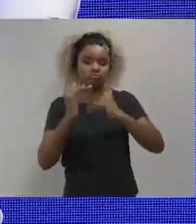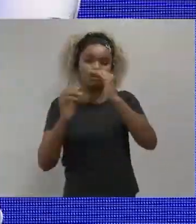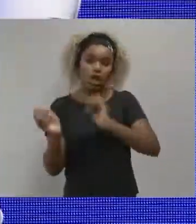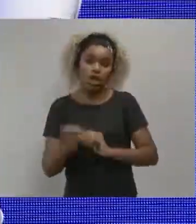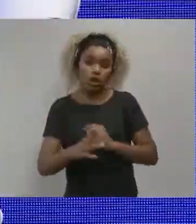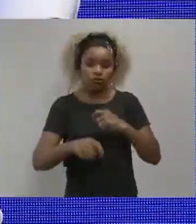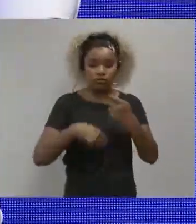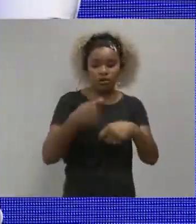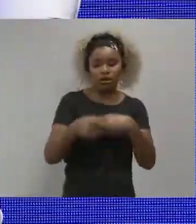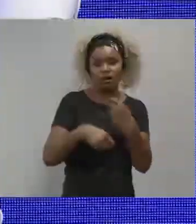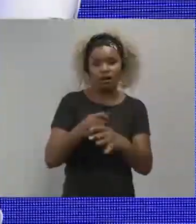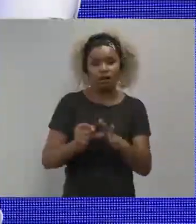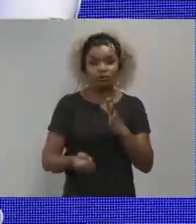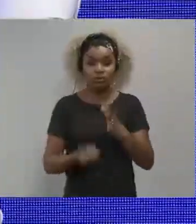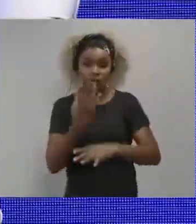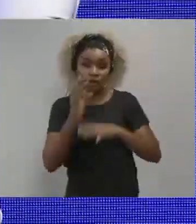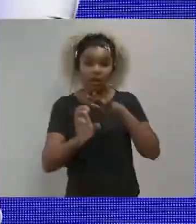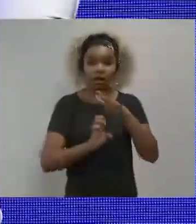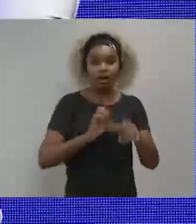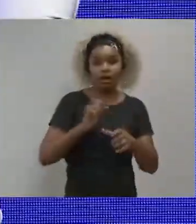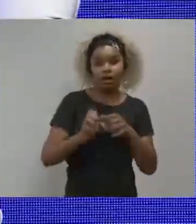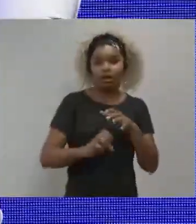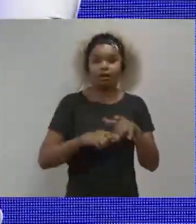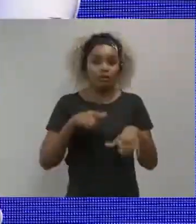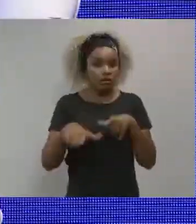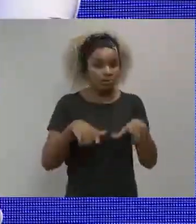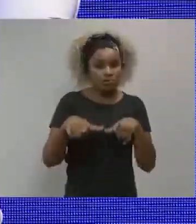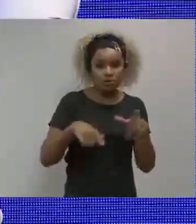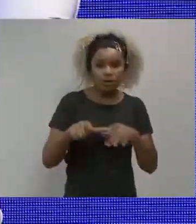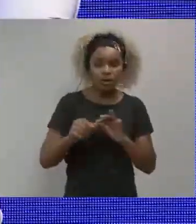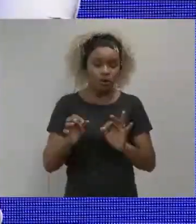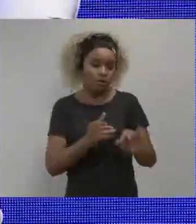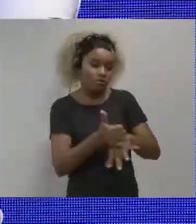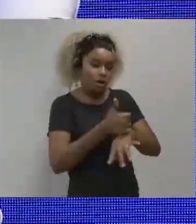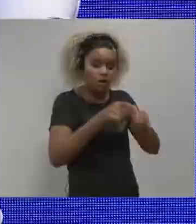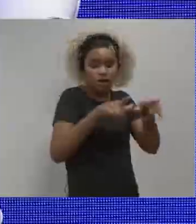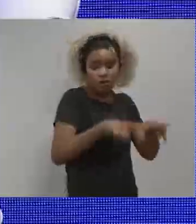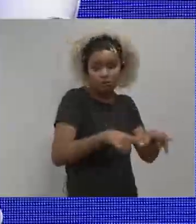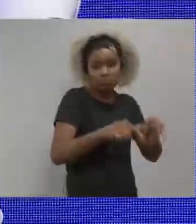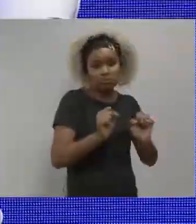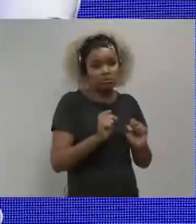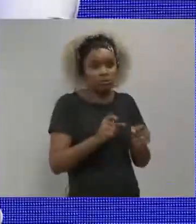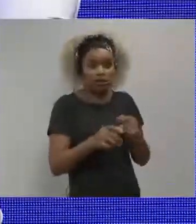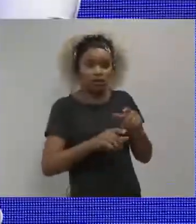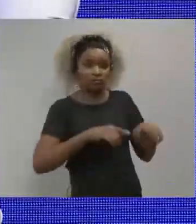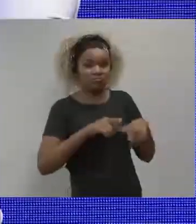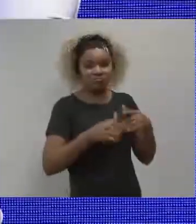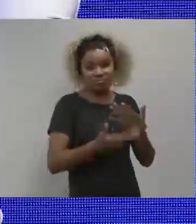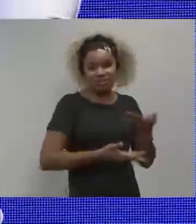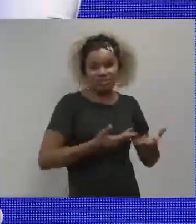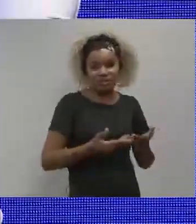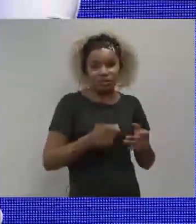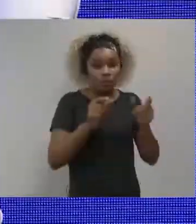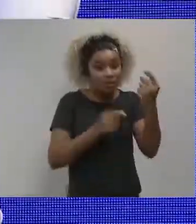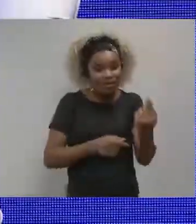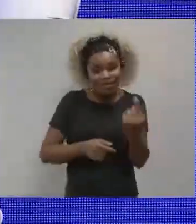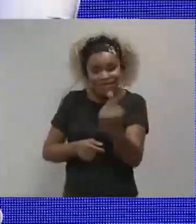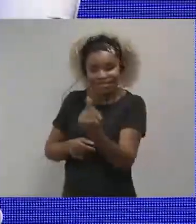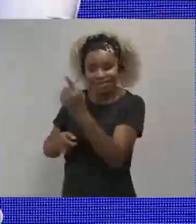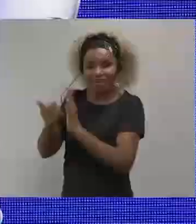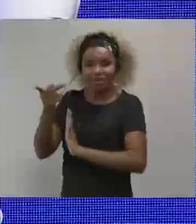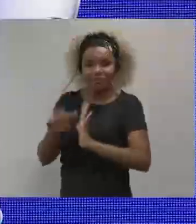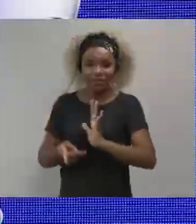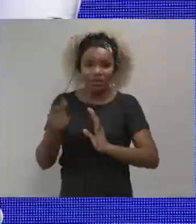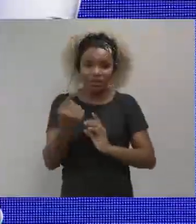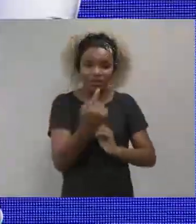transparency, fomenting new markets, creating jobs, and being able to move in some sector.